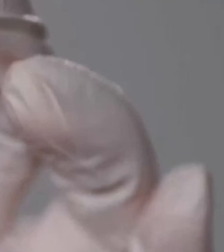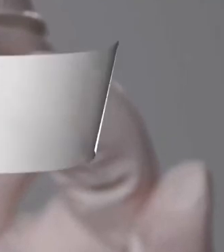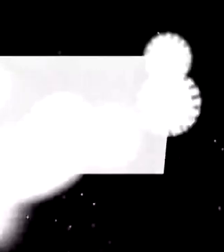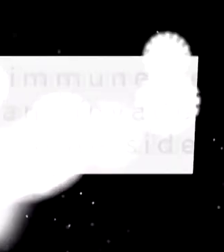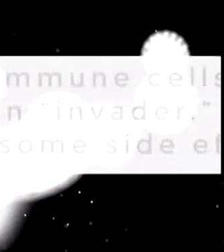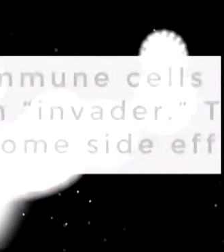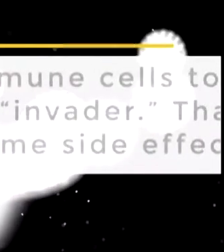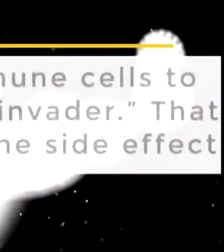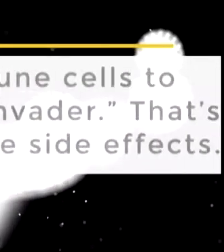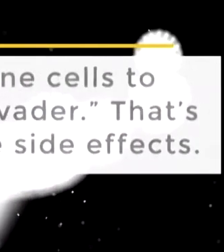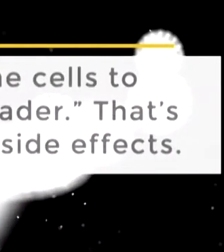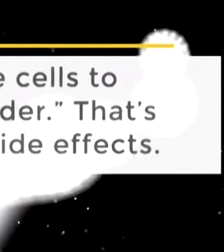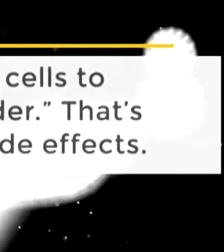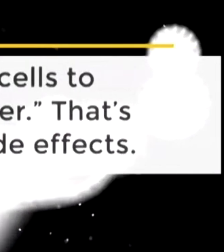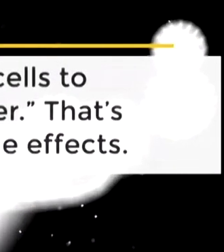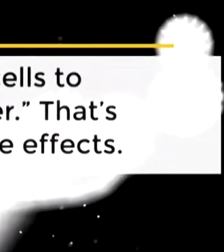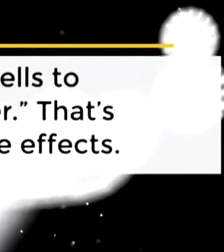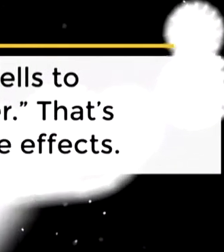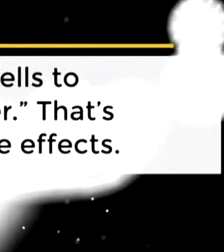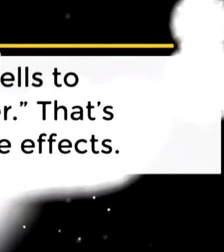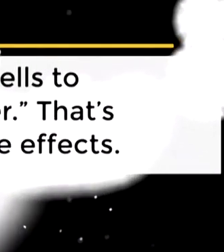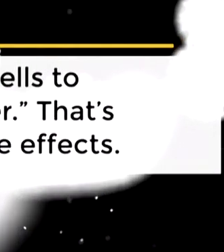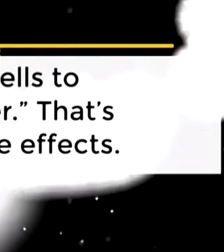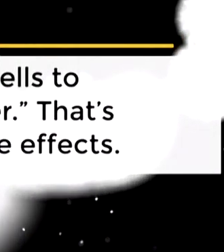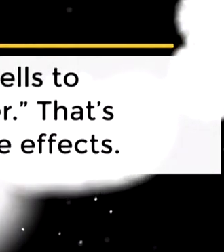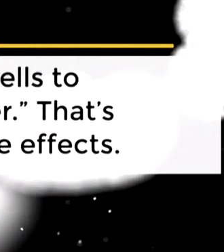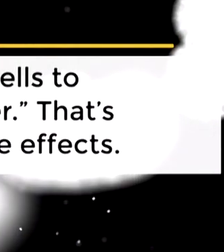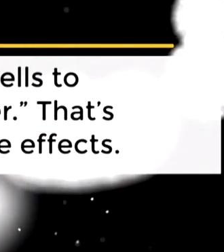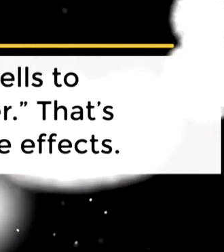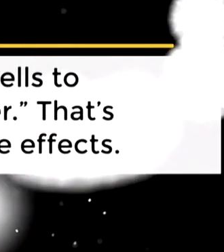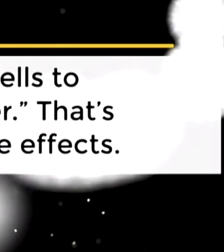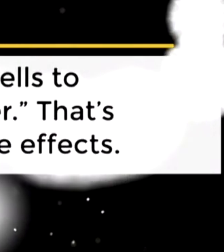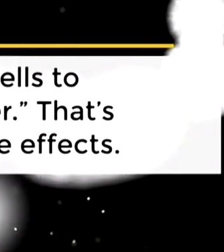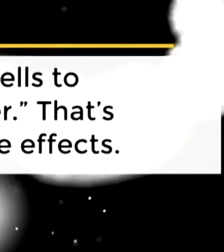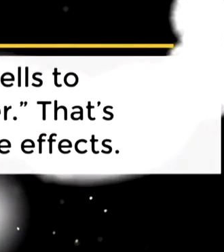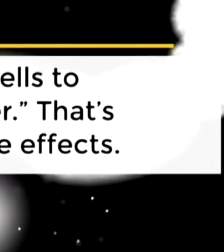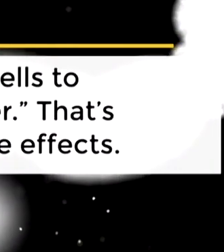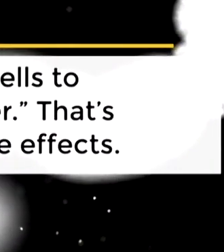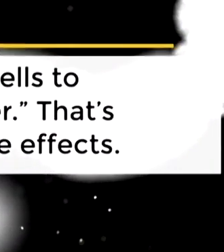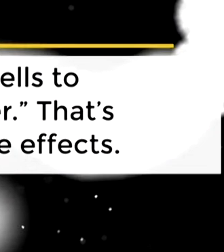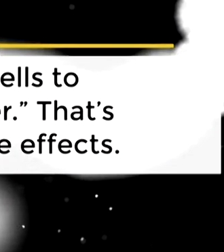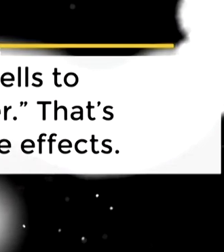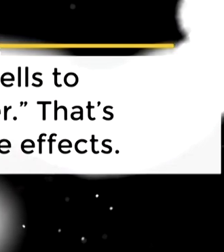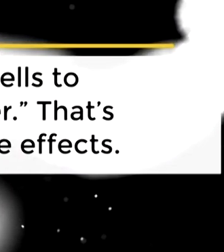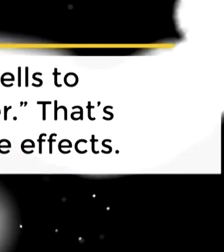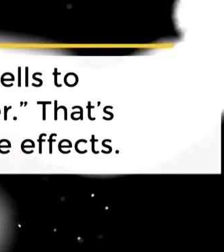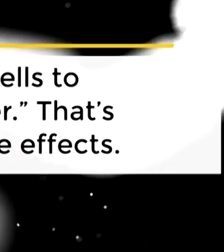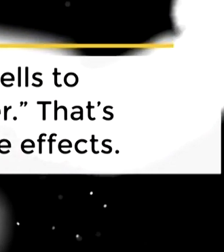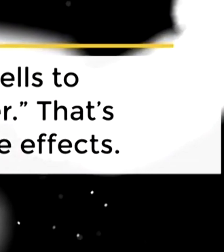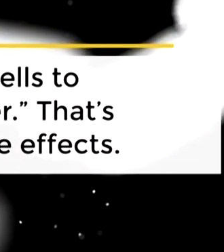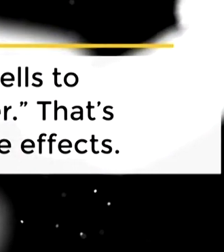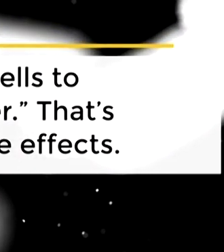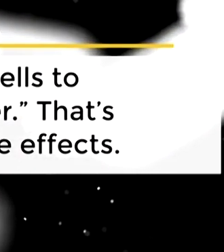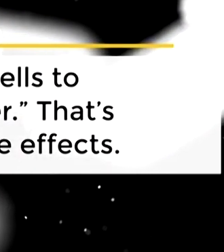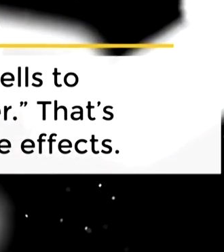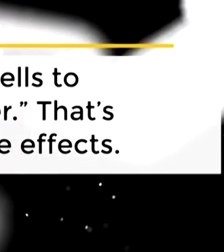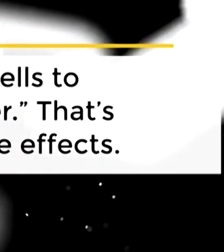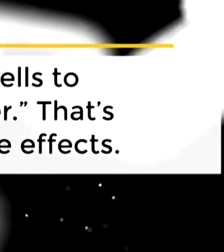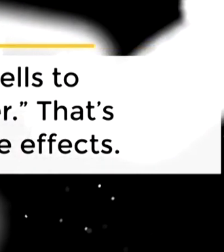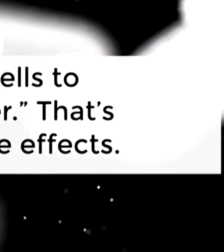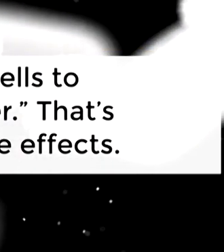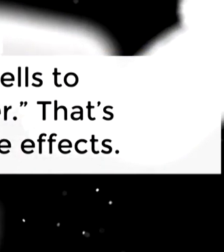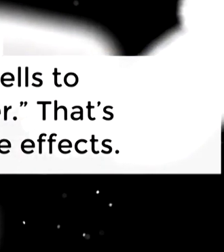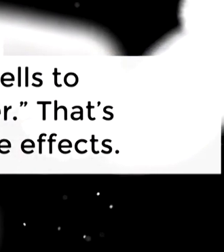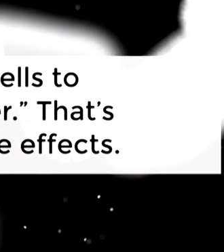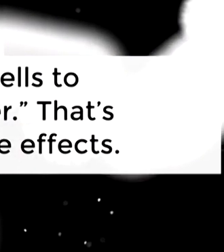This process teaches your immune cells to recognize and respond to an invader. That's why you might experience